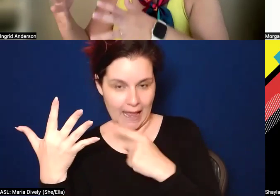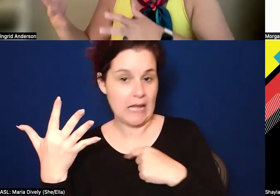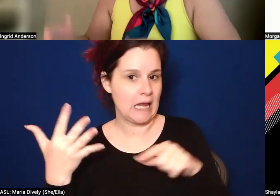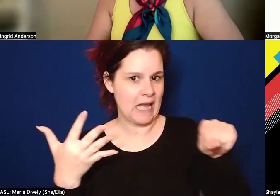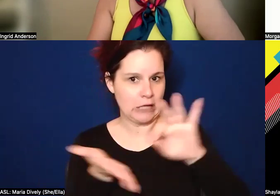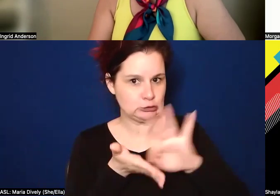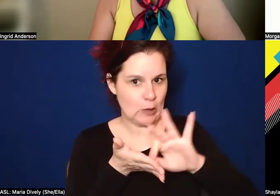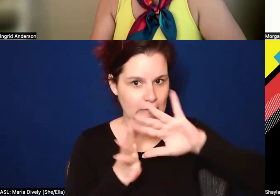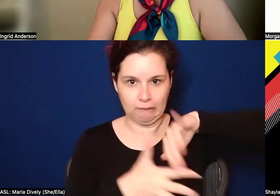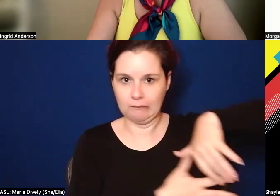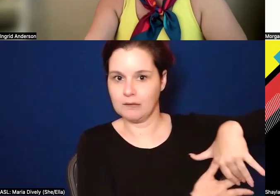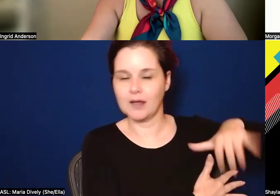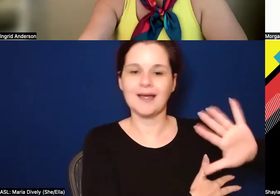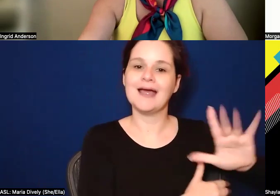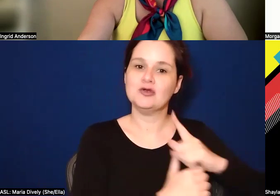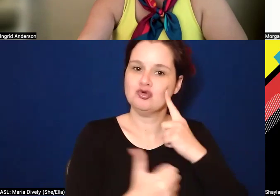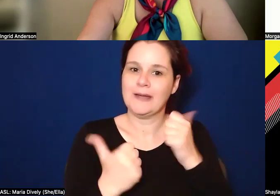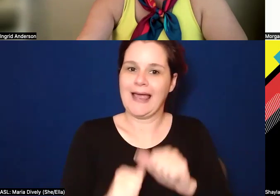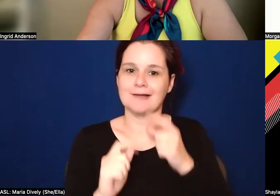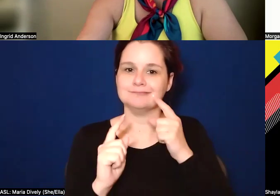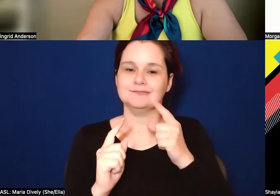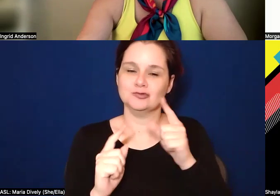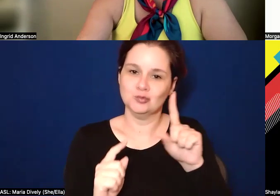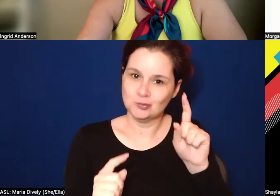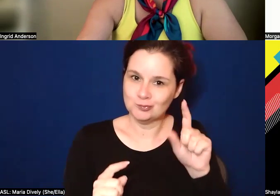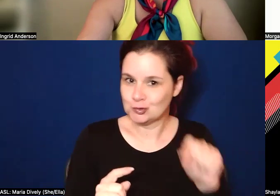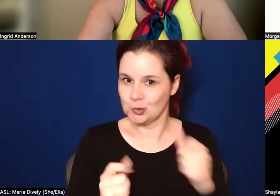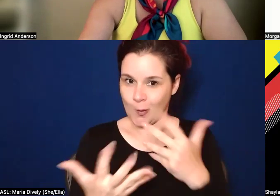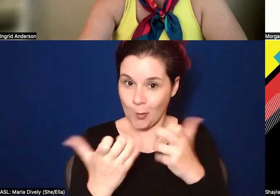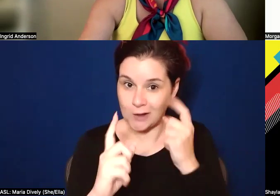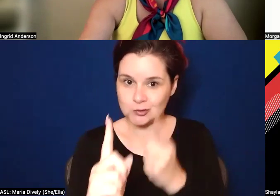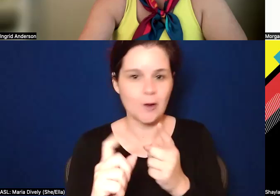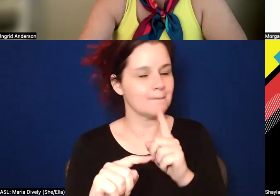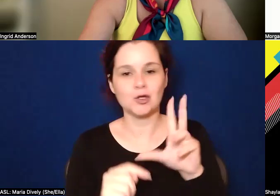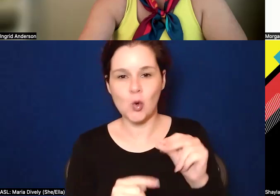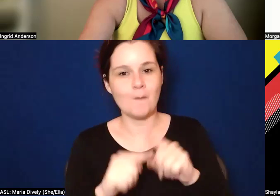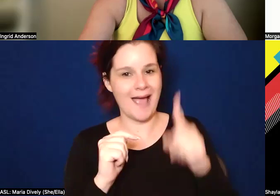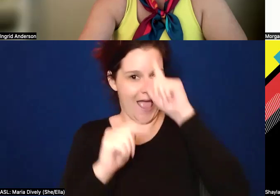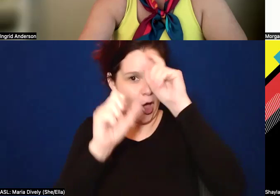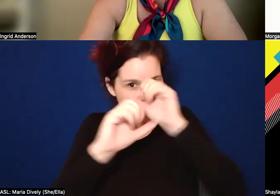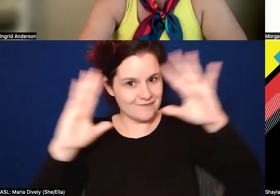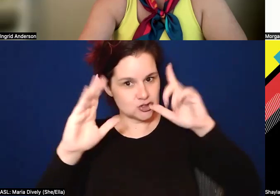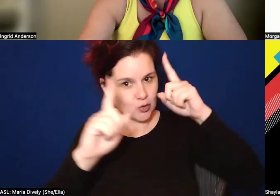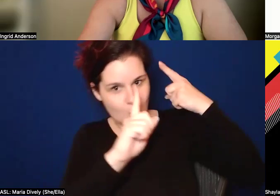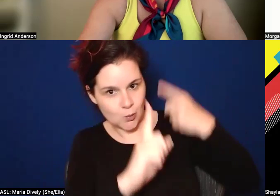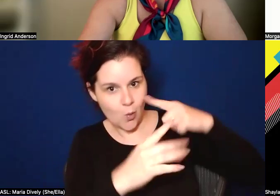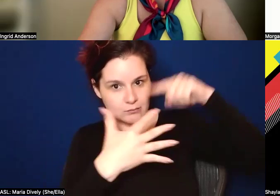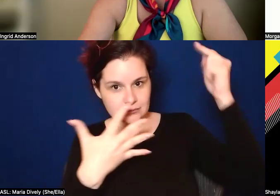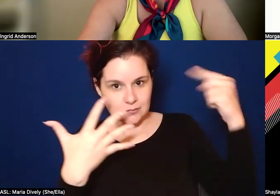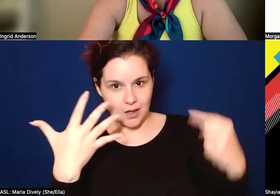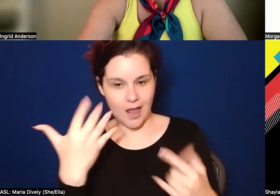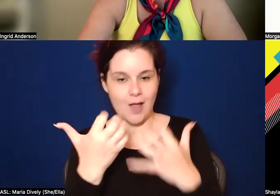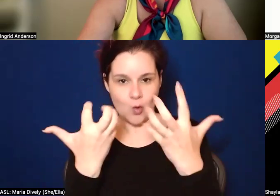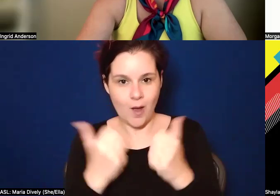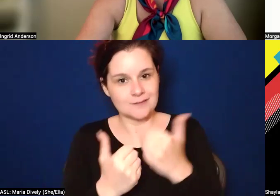to be able to do what we want to do. Um, but to say, this is our vision, this is our goal, and we want to do